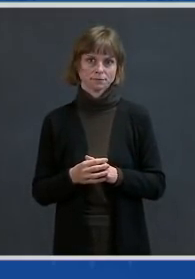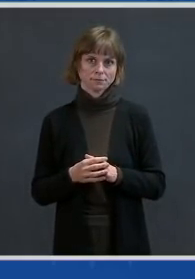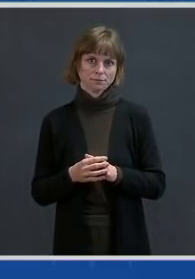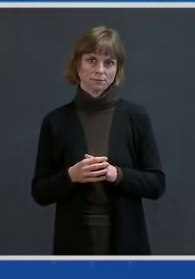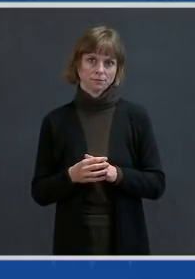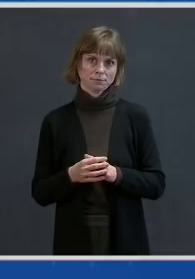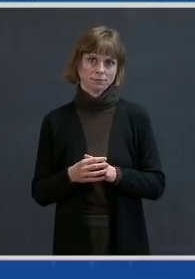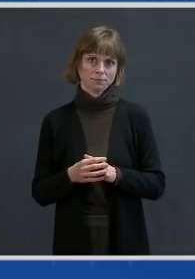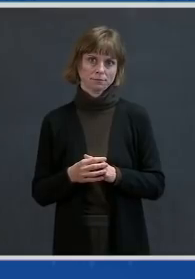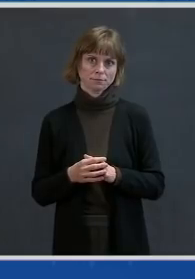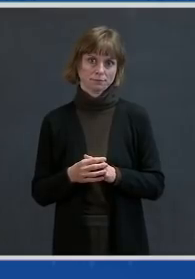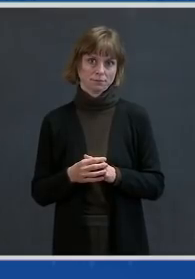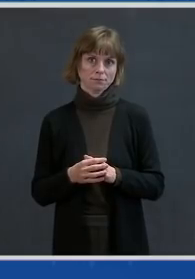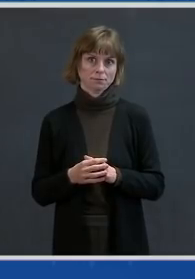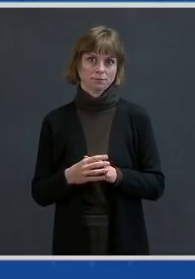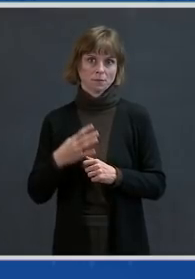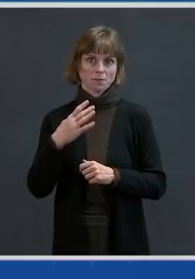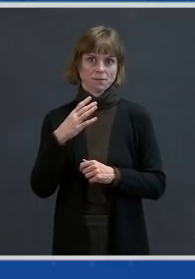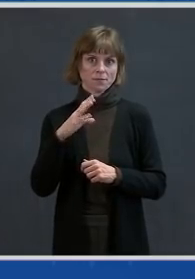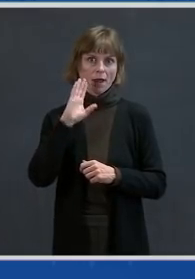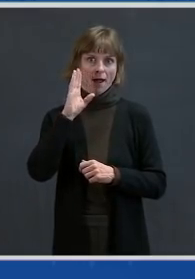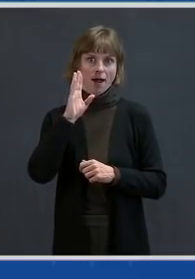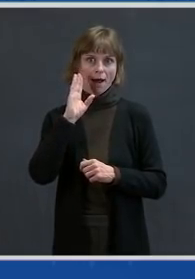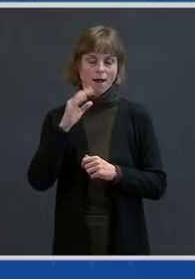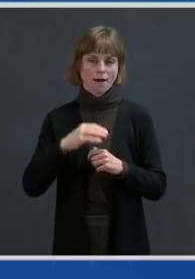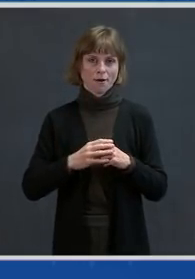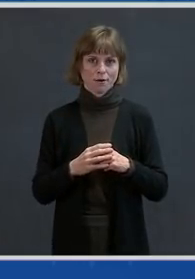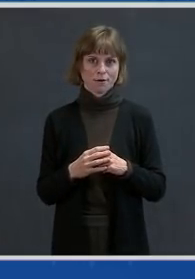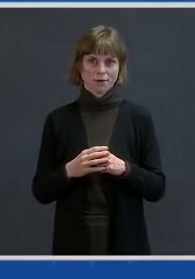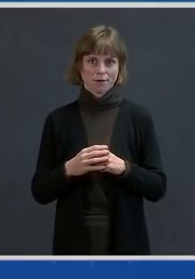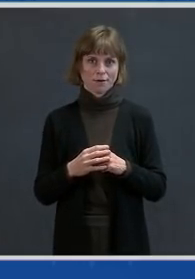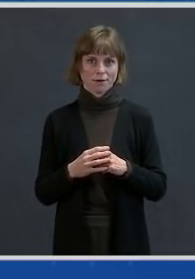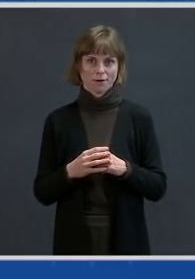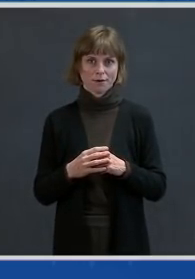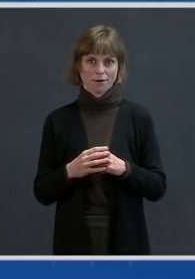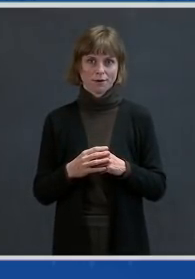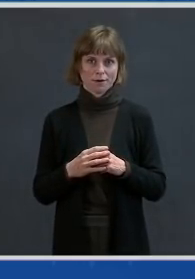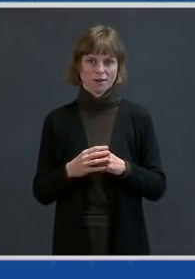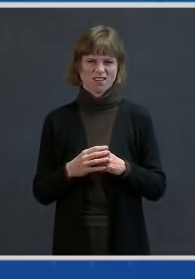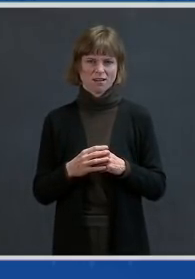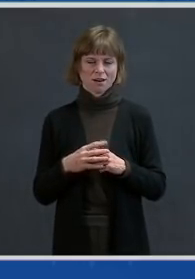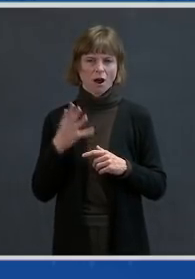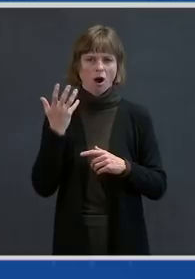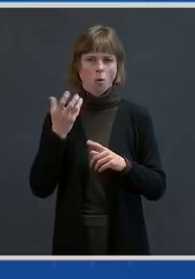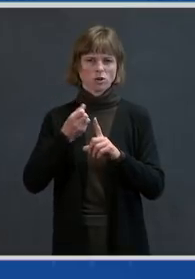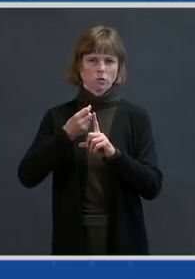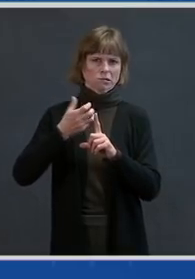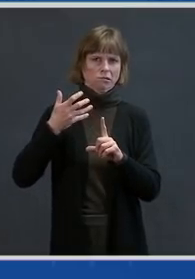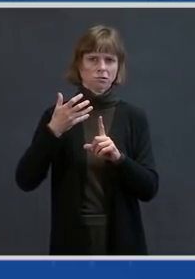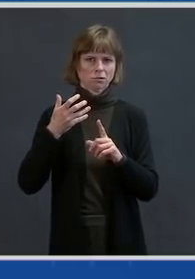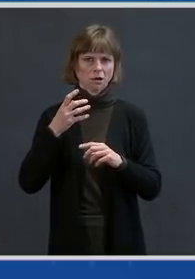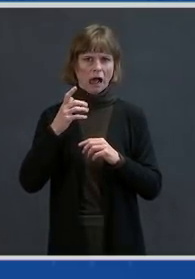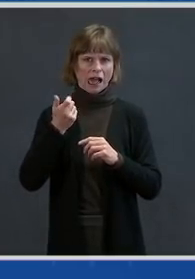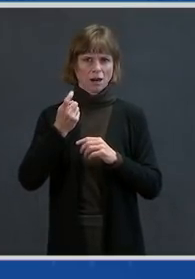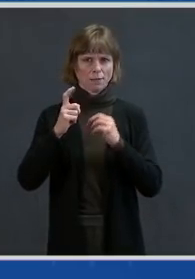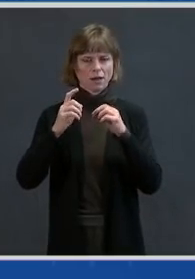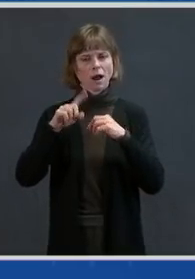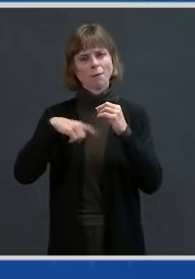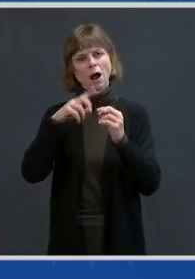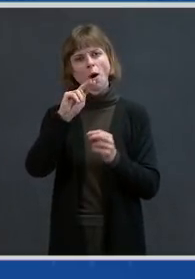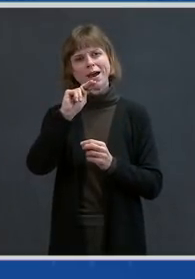Hi. So, I just wanted to touch a little bit more on the NIH studies for the variant,